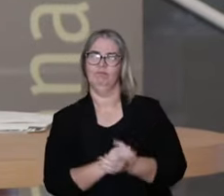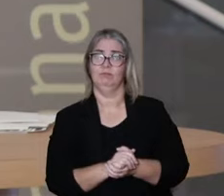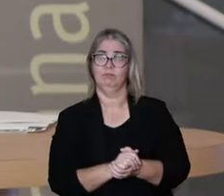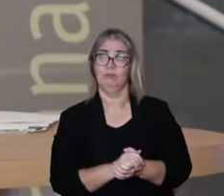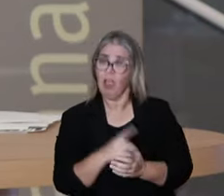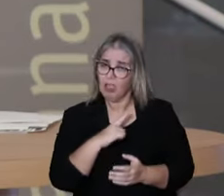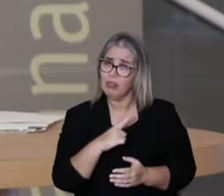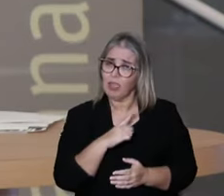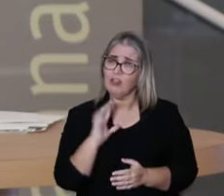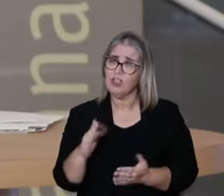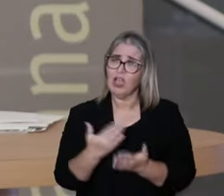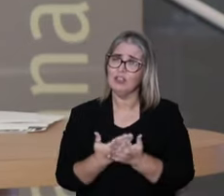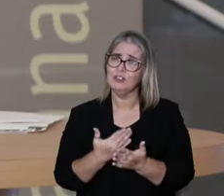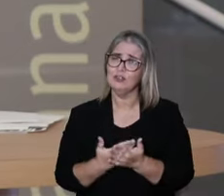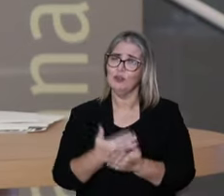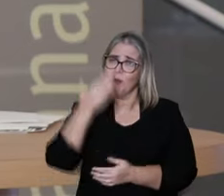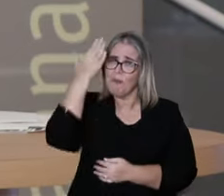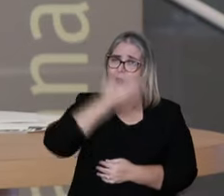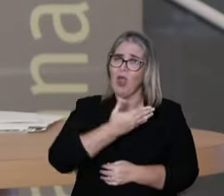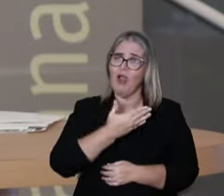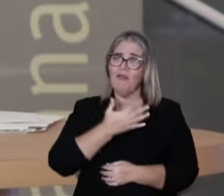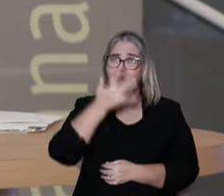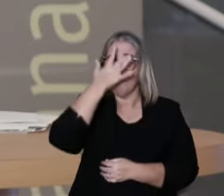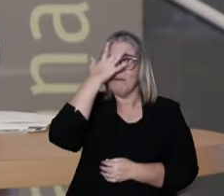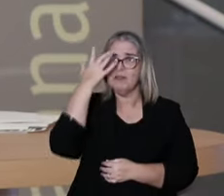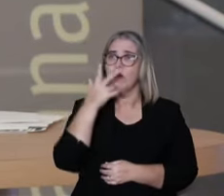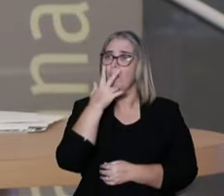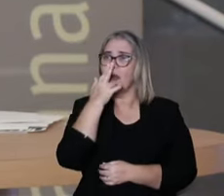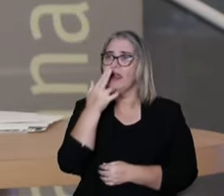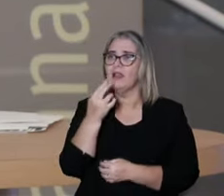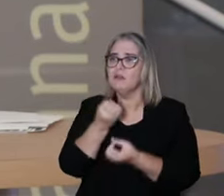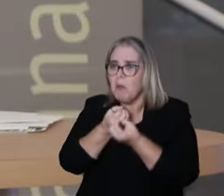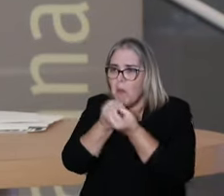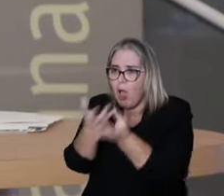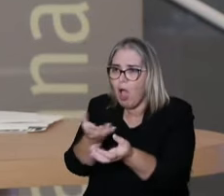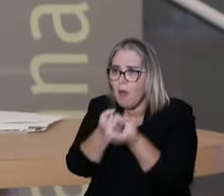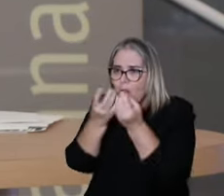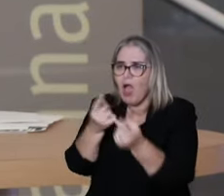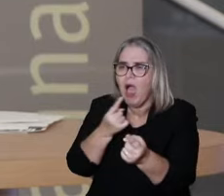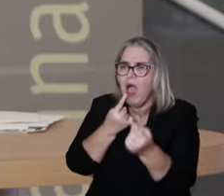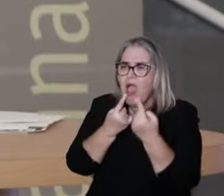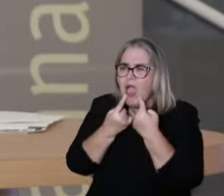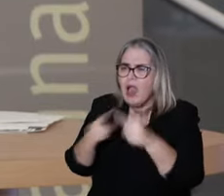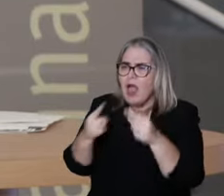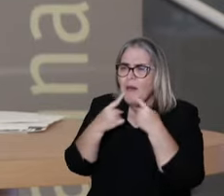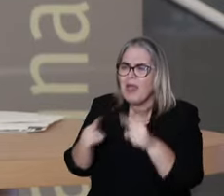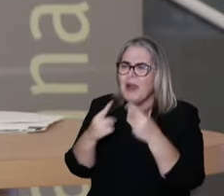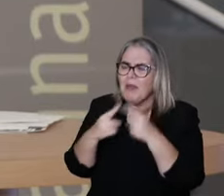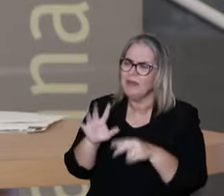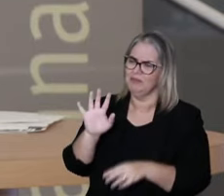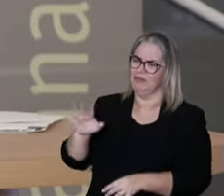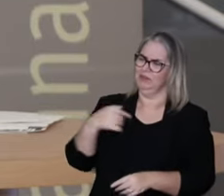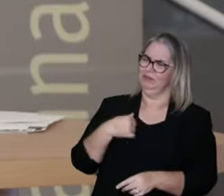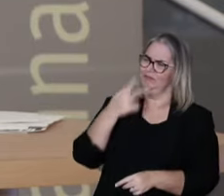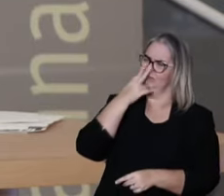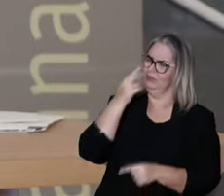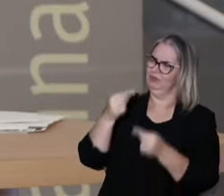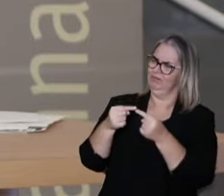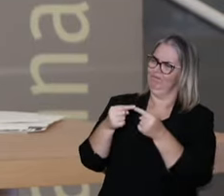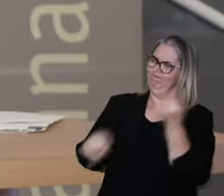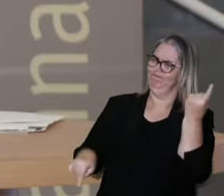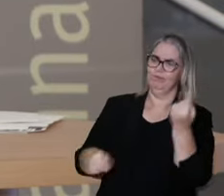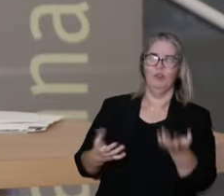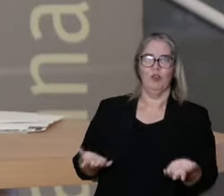And we have studies showing this, that in the urgent care, in